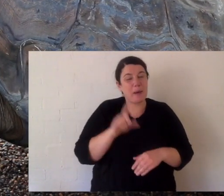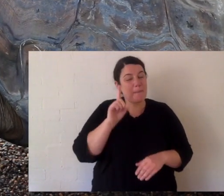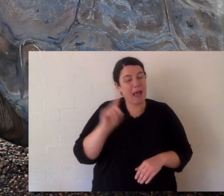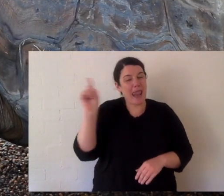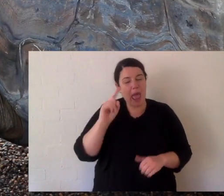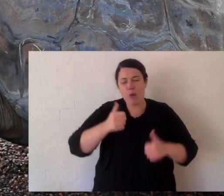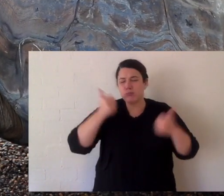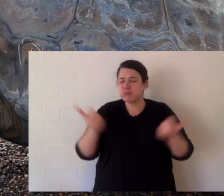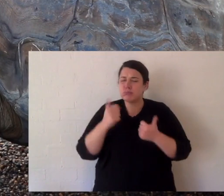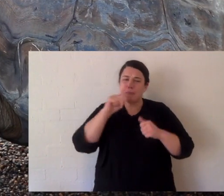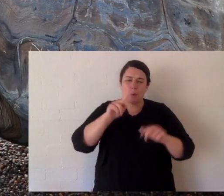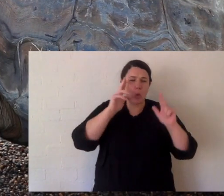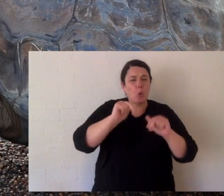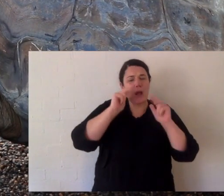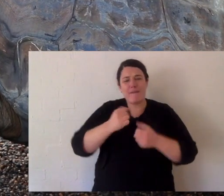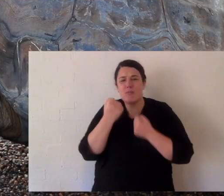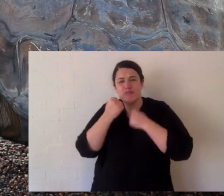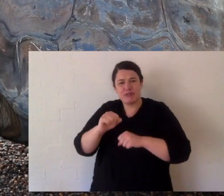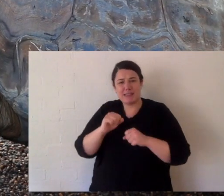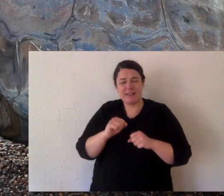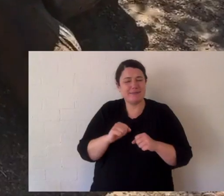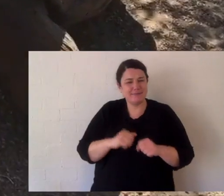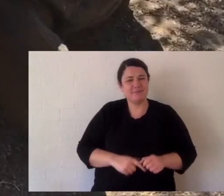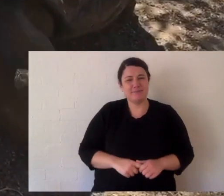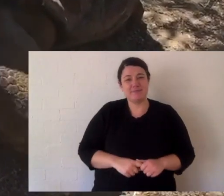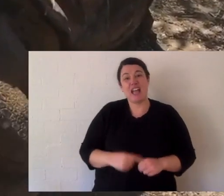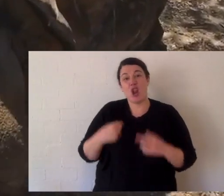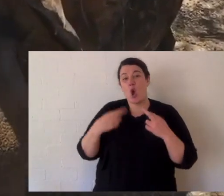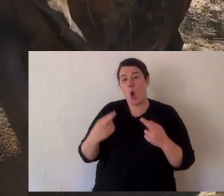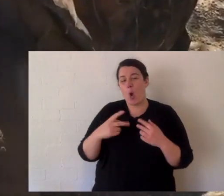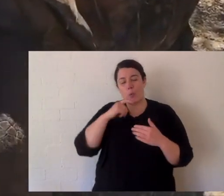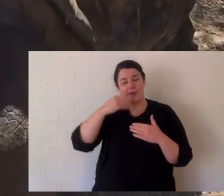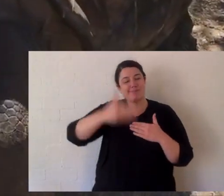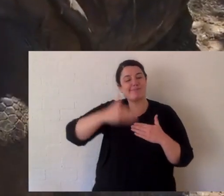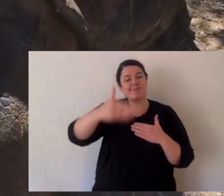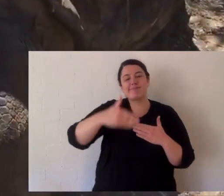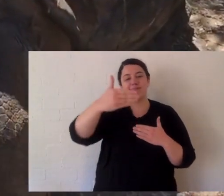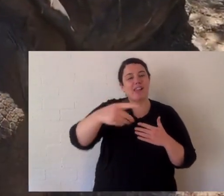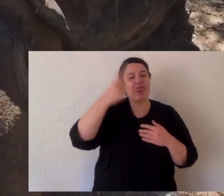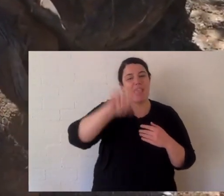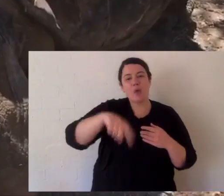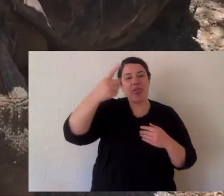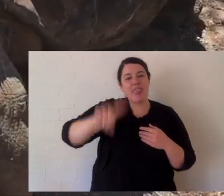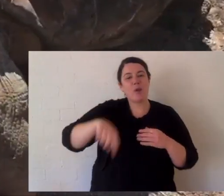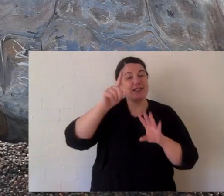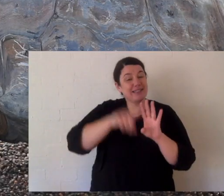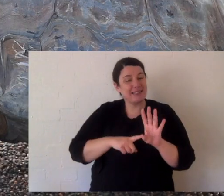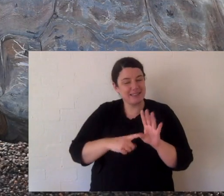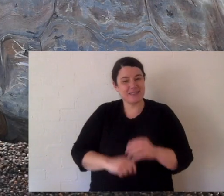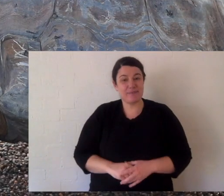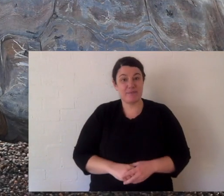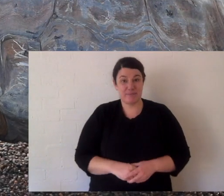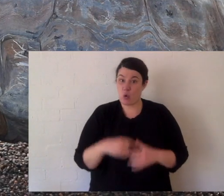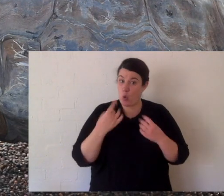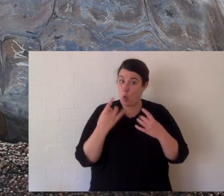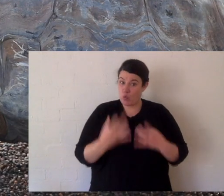great level of protection now, and hopefully, like old Hugo here, they'll be around for thousands of years to come. Now, I've already given you one bit of